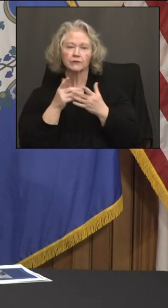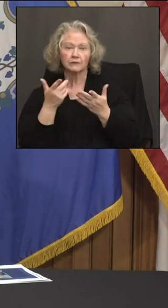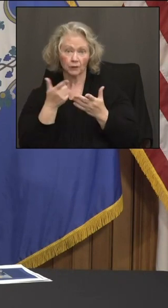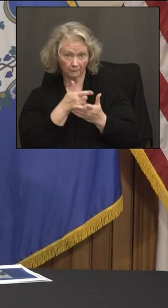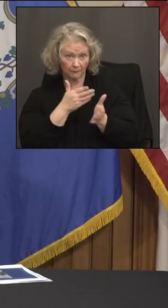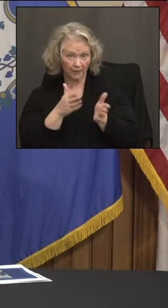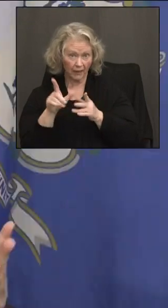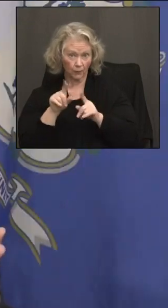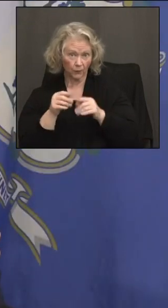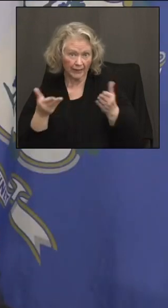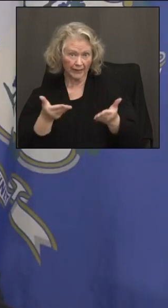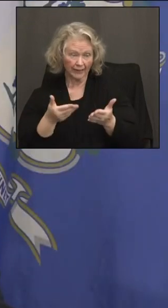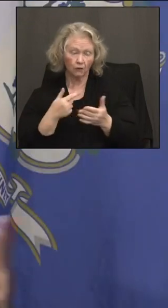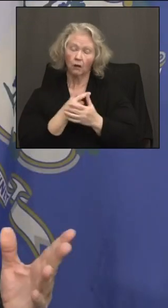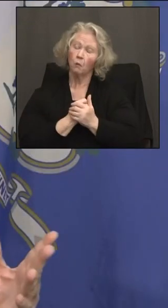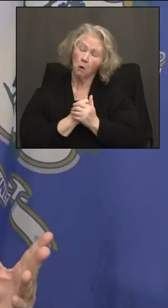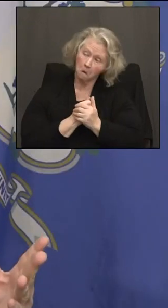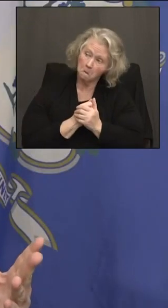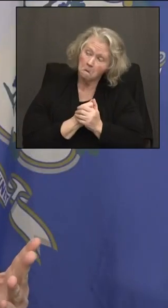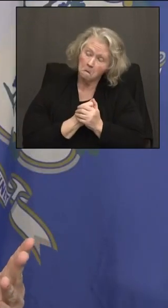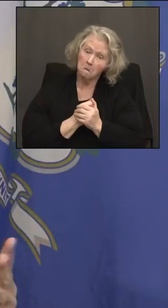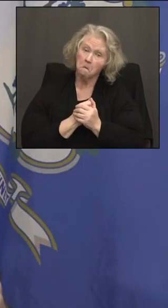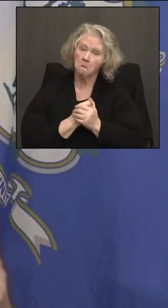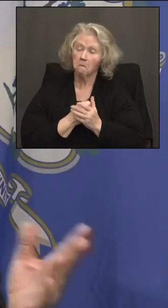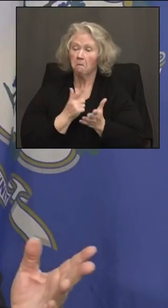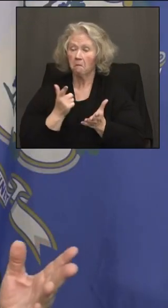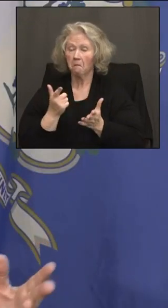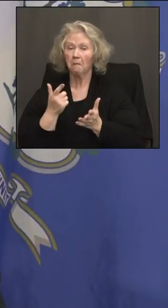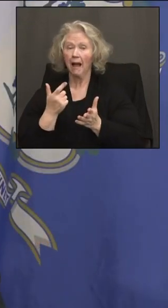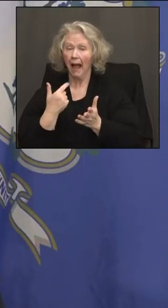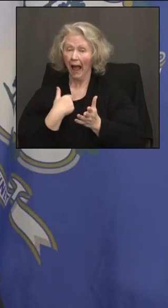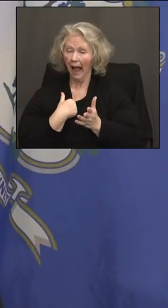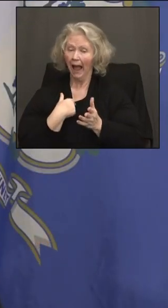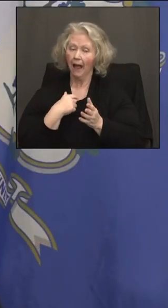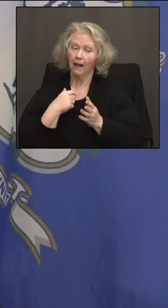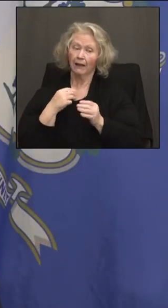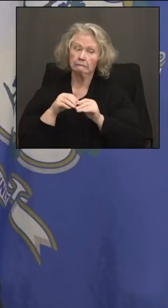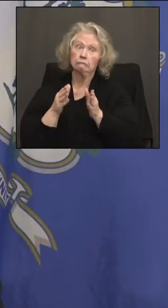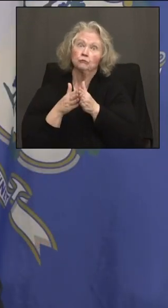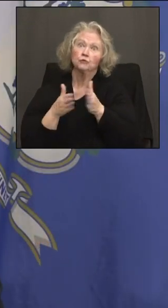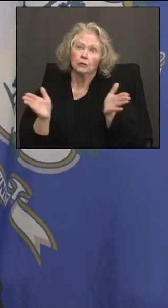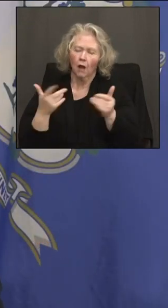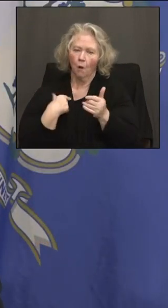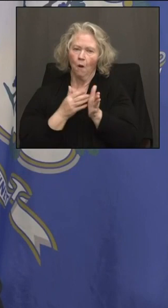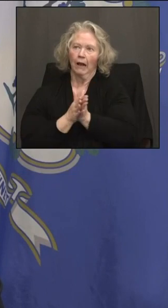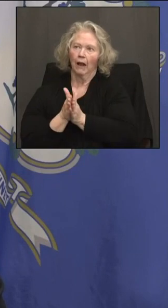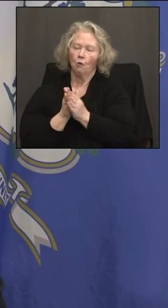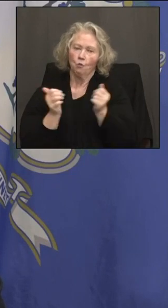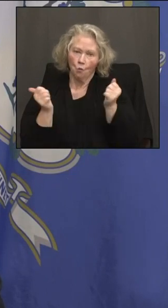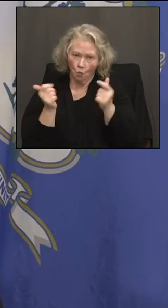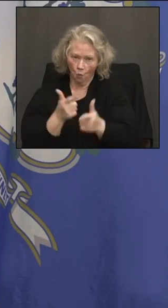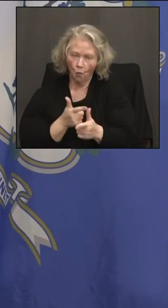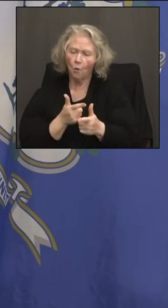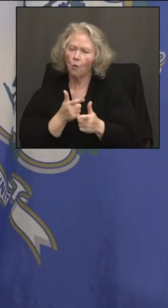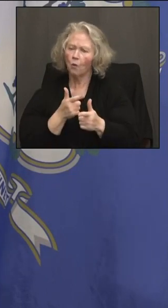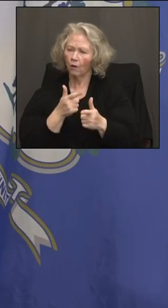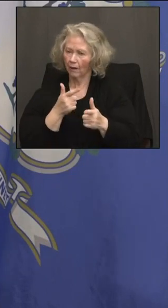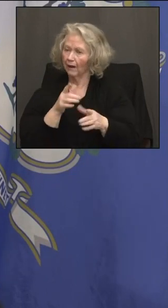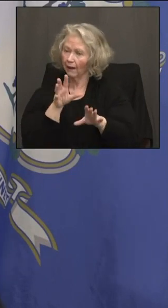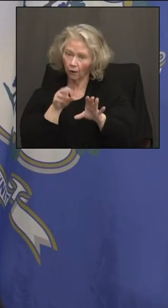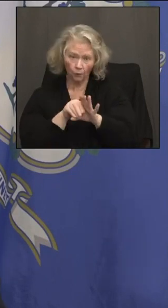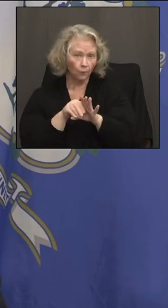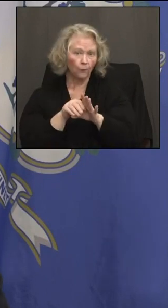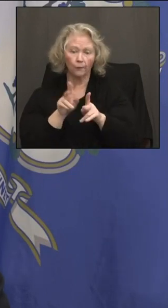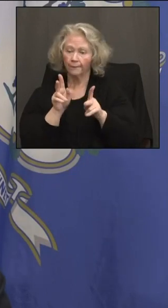Well, more broadly, as you know, I'm interested in incentivizing everybody to get vaccinated. And that includes people in congregate settings. That